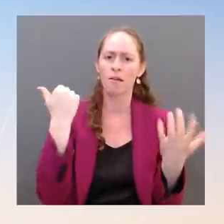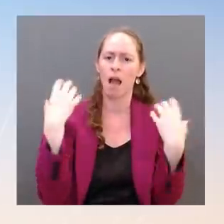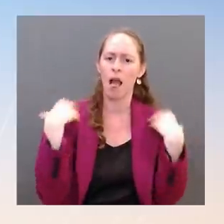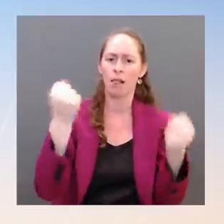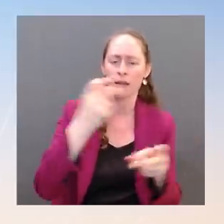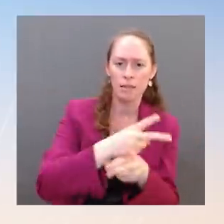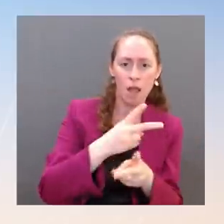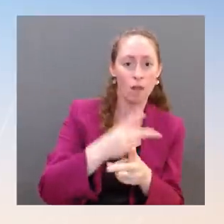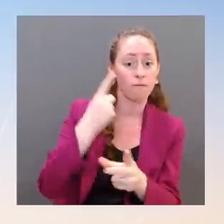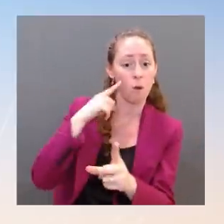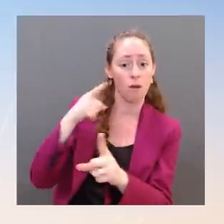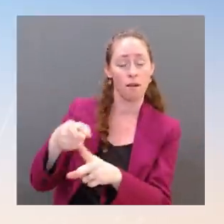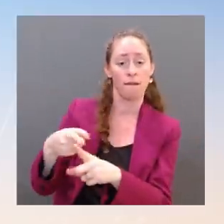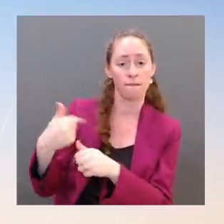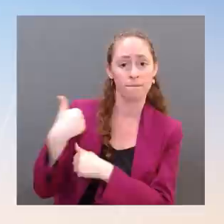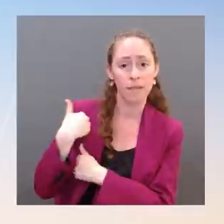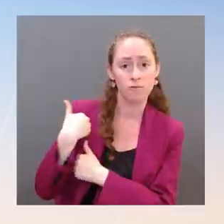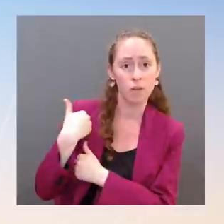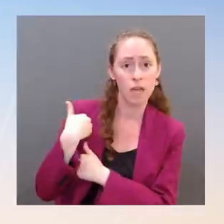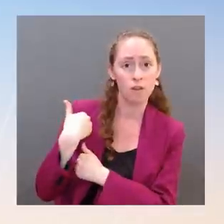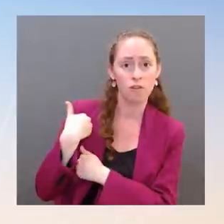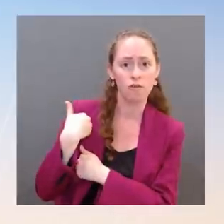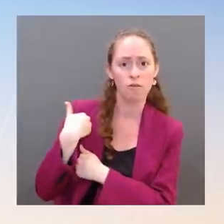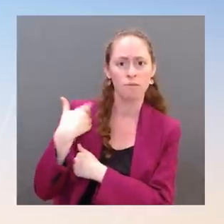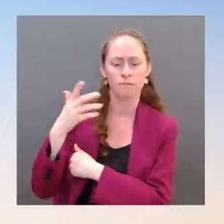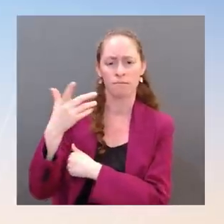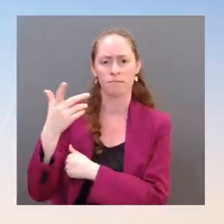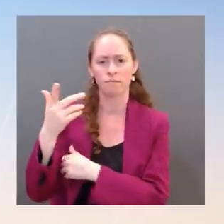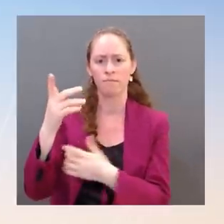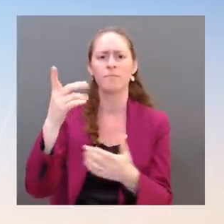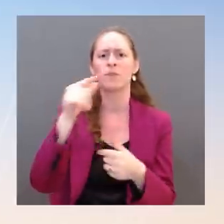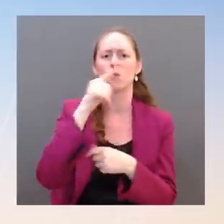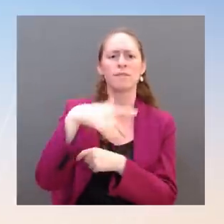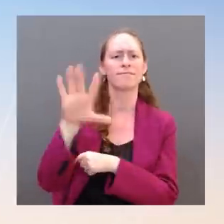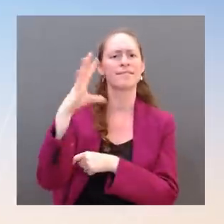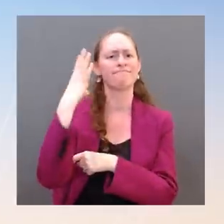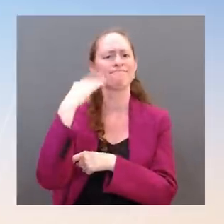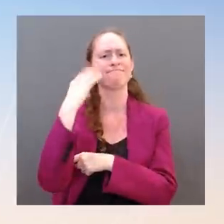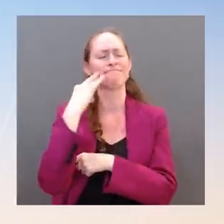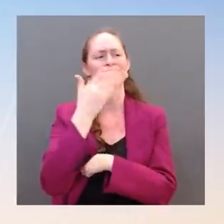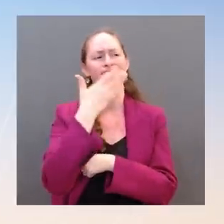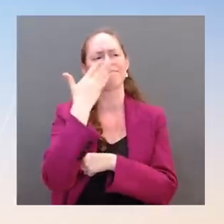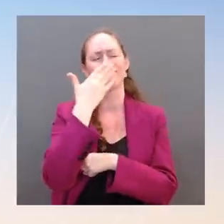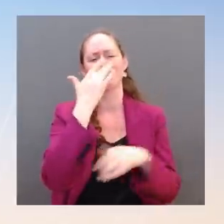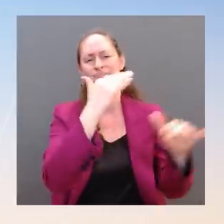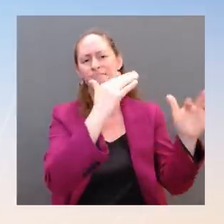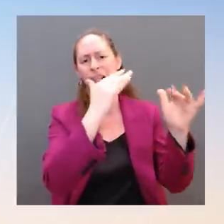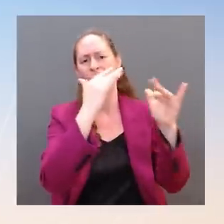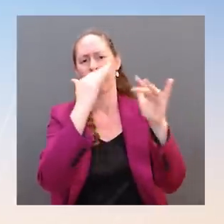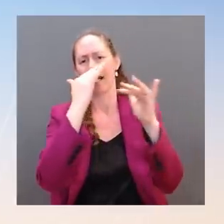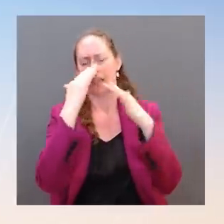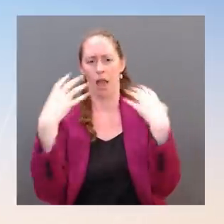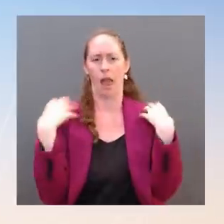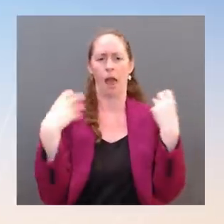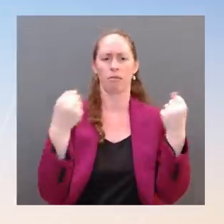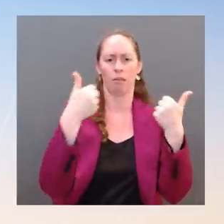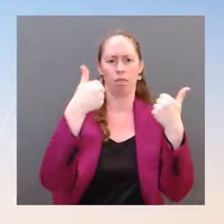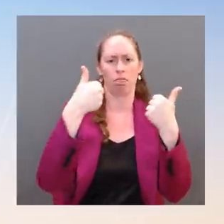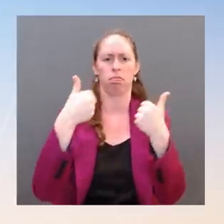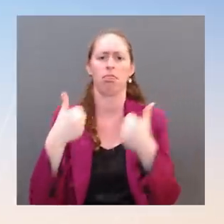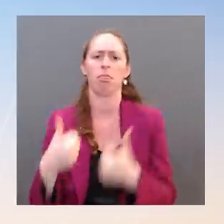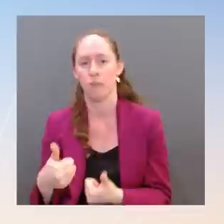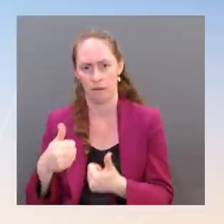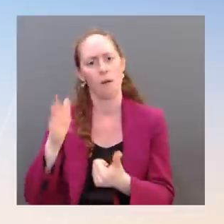exposures have earned. This historic comprehensive bill will do just that. The pact will not only help deliver